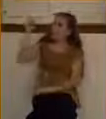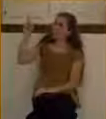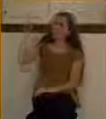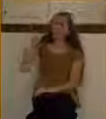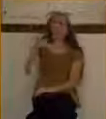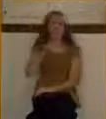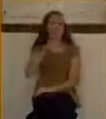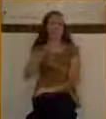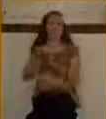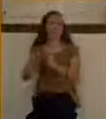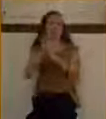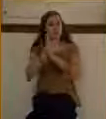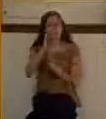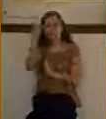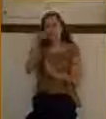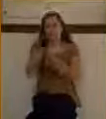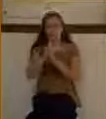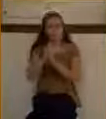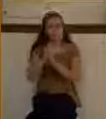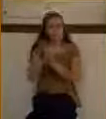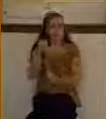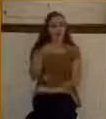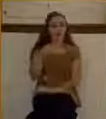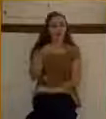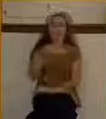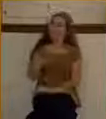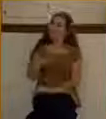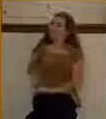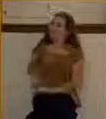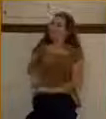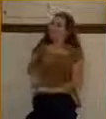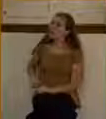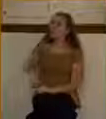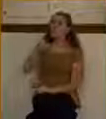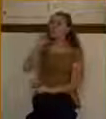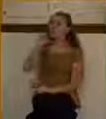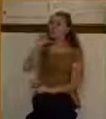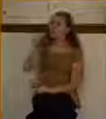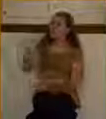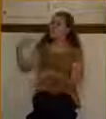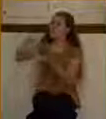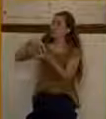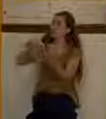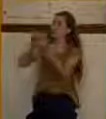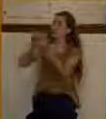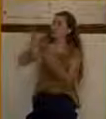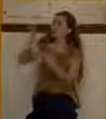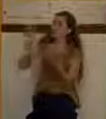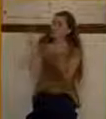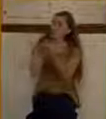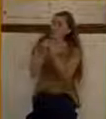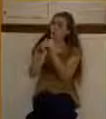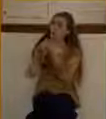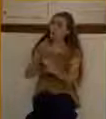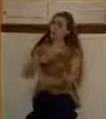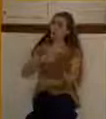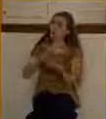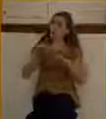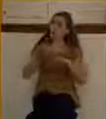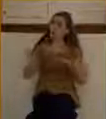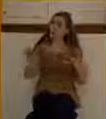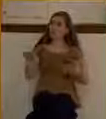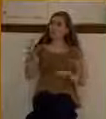she prayed? Lord, I will not stand before thee without my children. I will not stand before thee without my children.